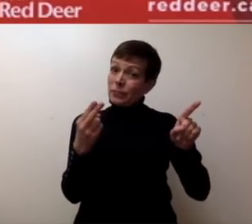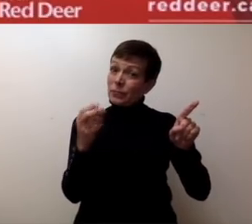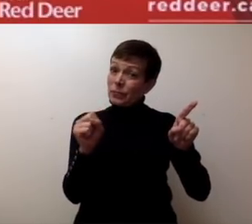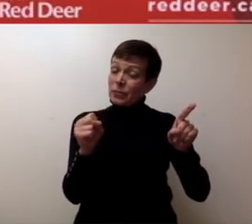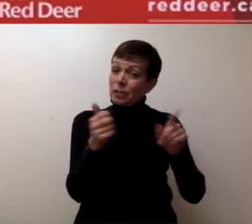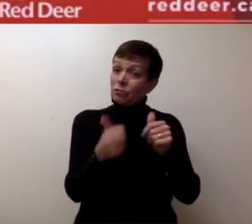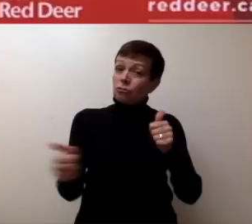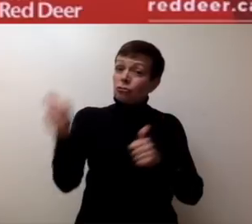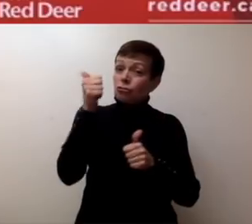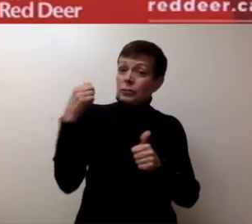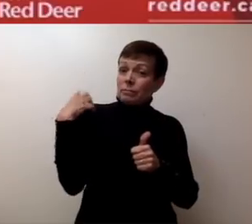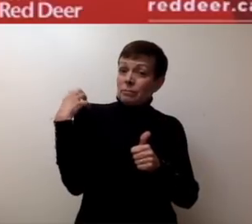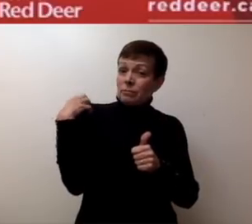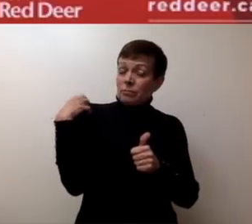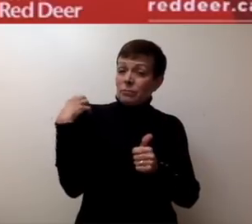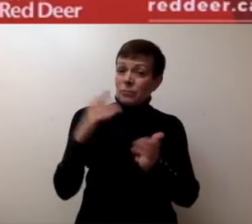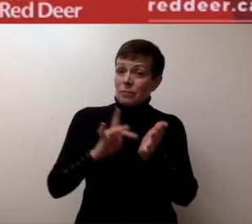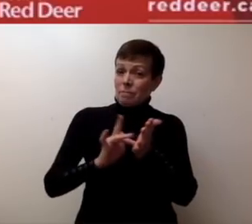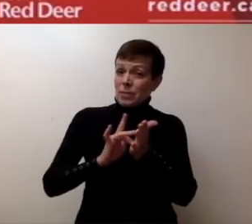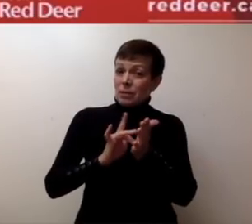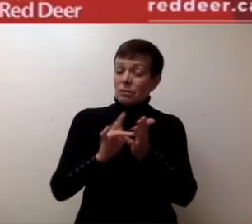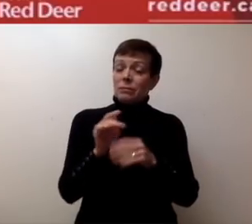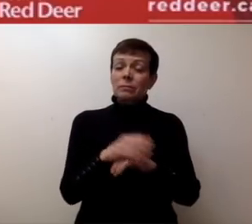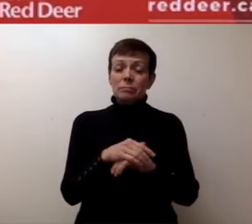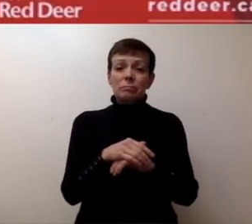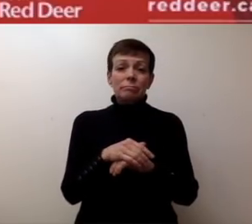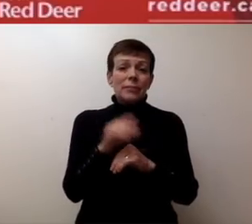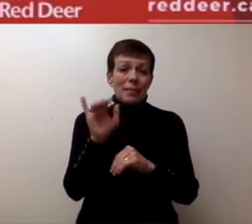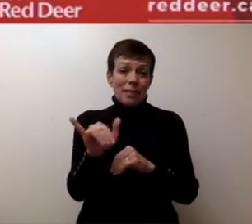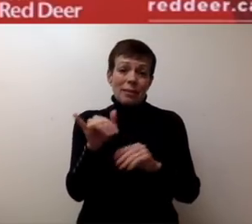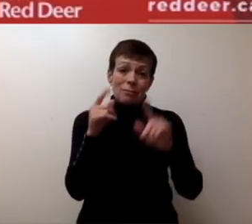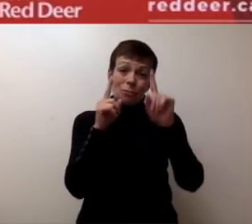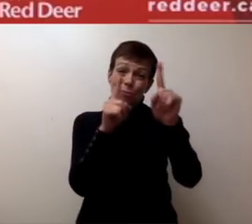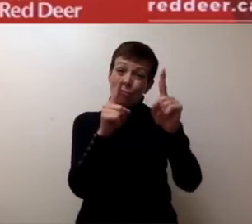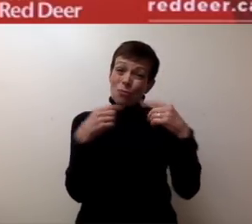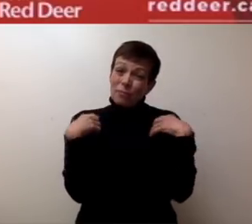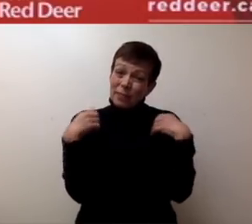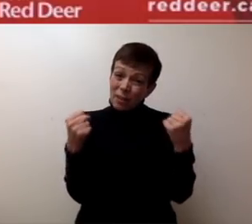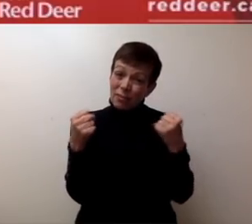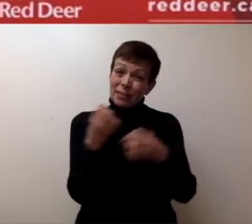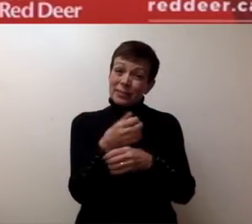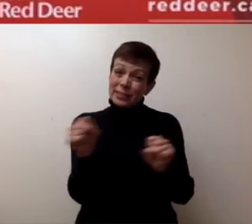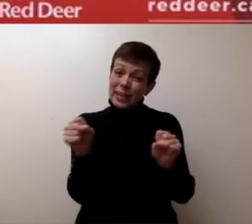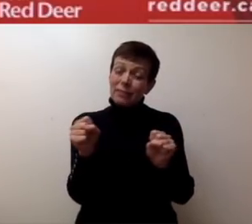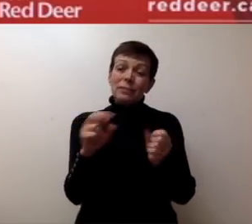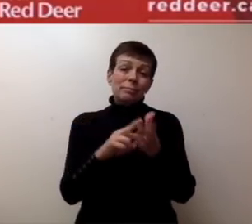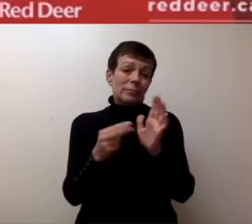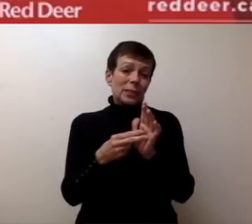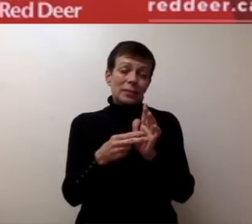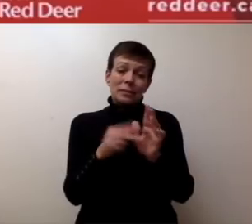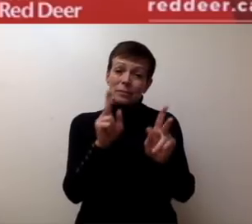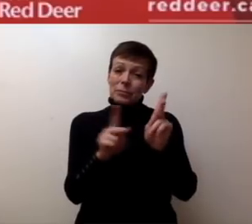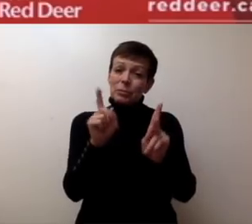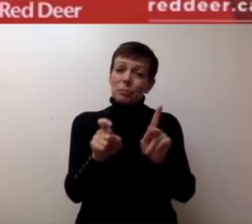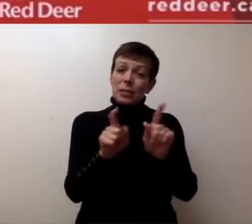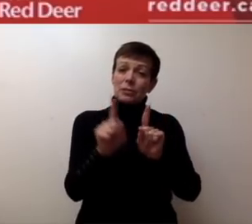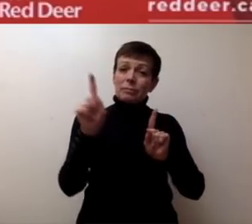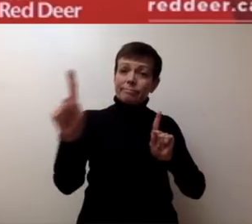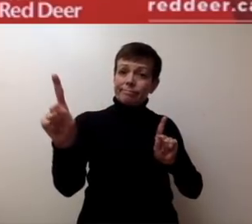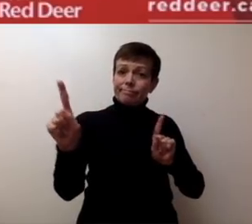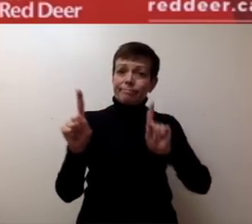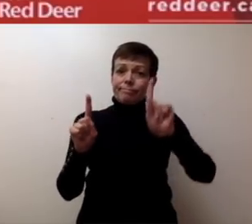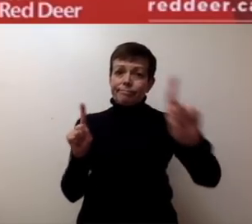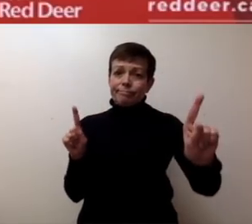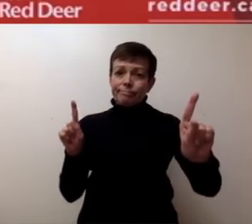It's how we will keep each other healthy and safe as we move forward. So, social distancing remains one of our